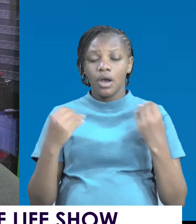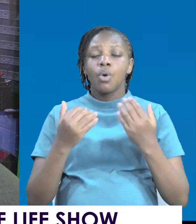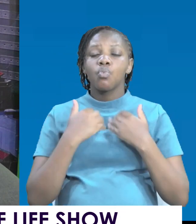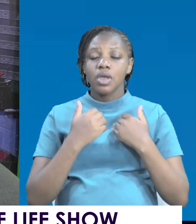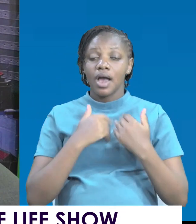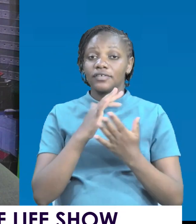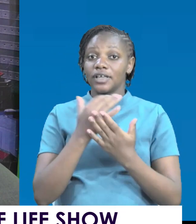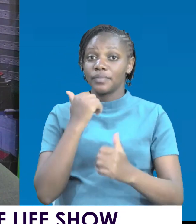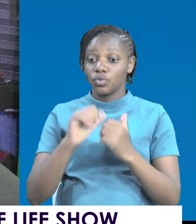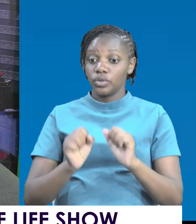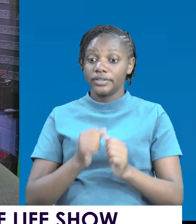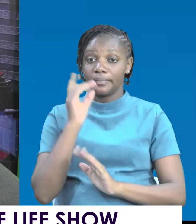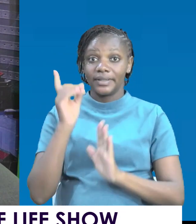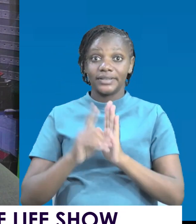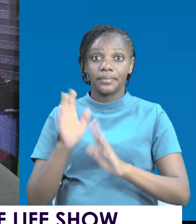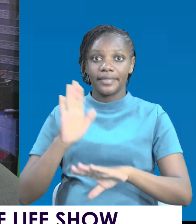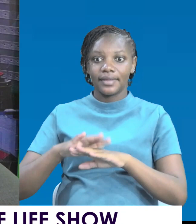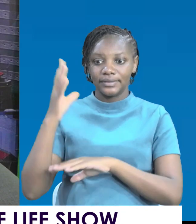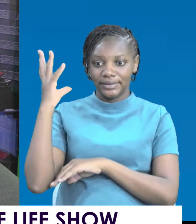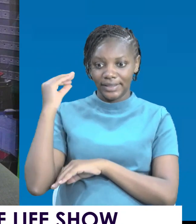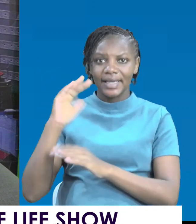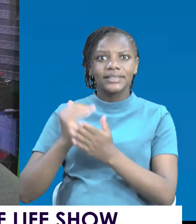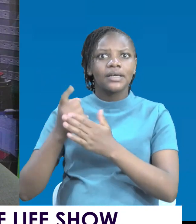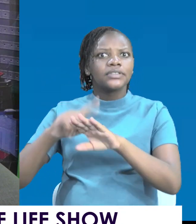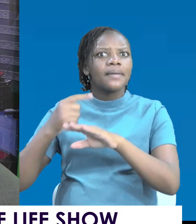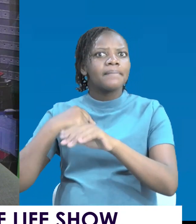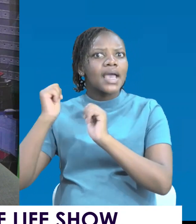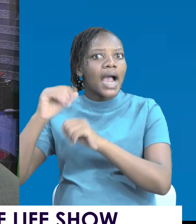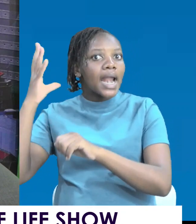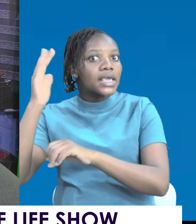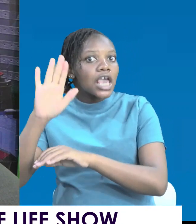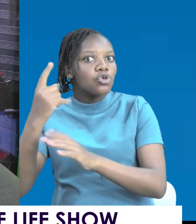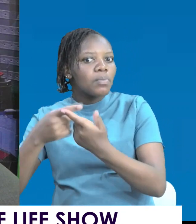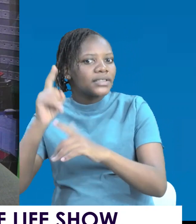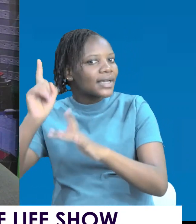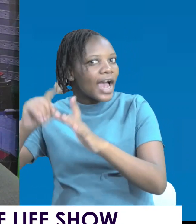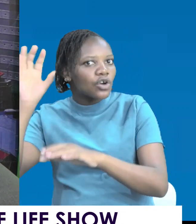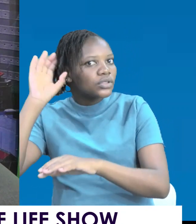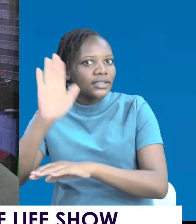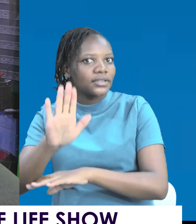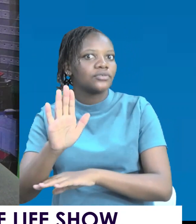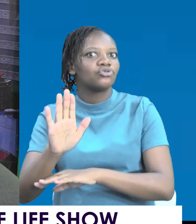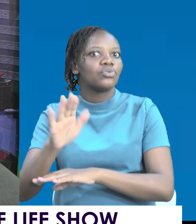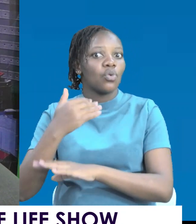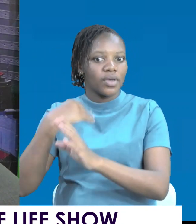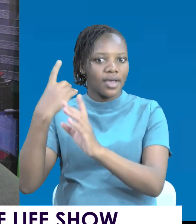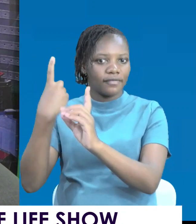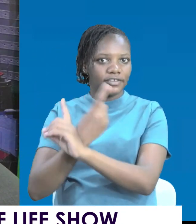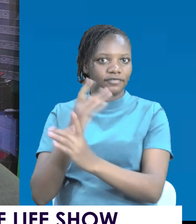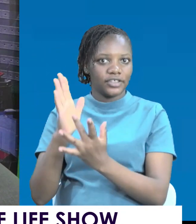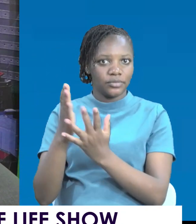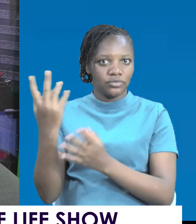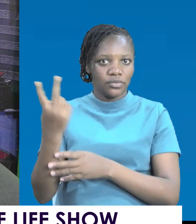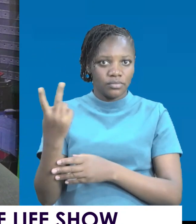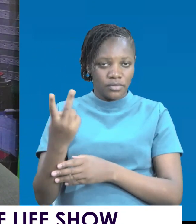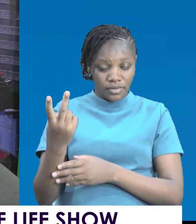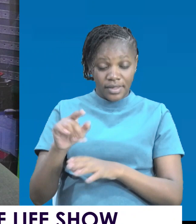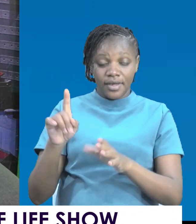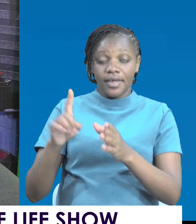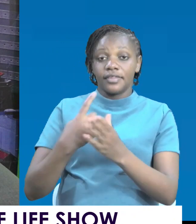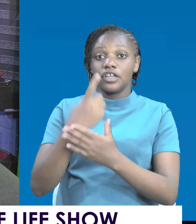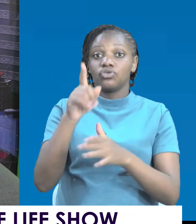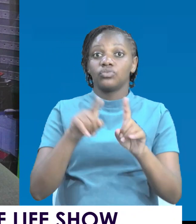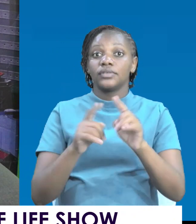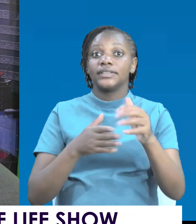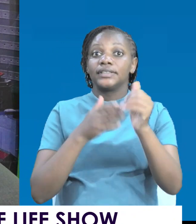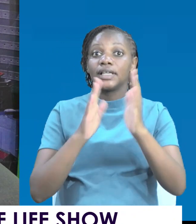goes deeper than hearing. I may hear you, but I'm not listening to you. You need to go deeper as a leader and